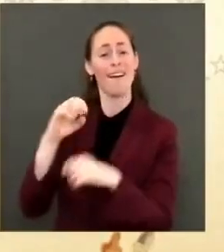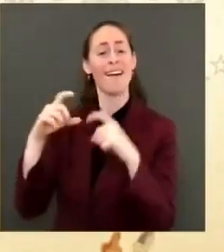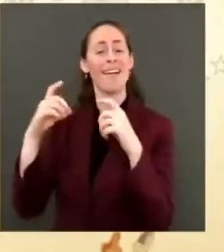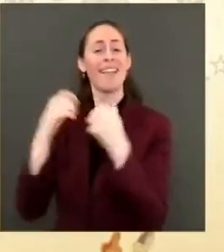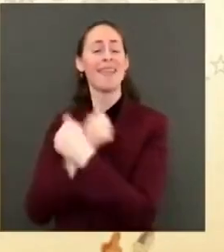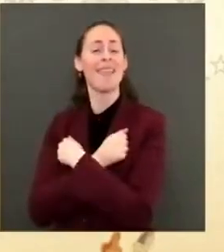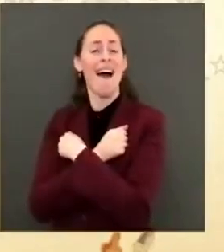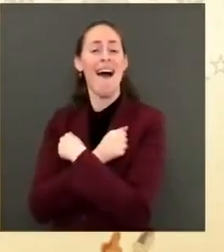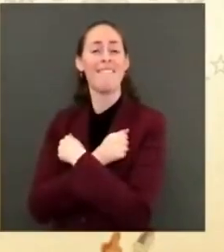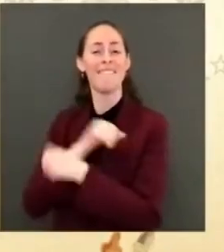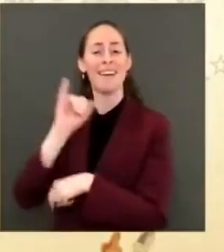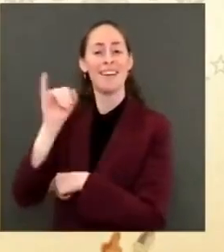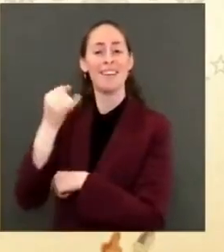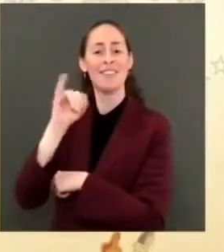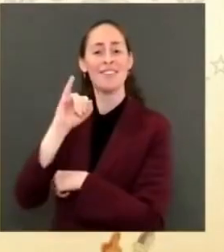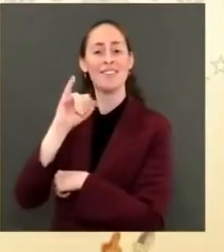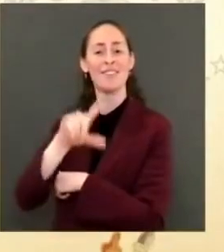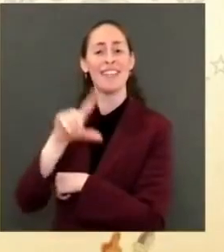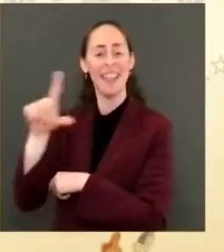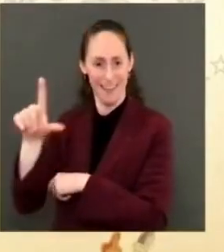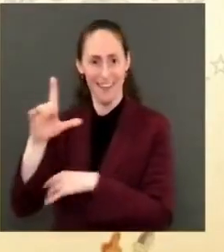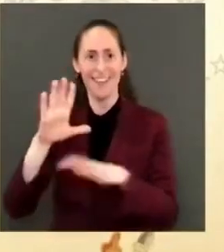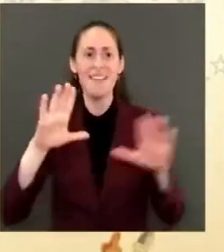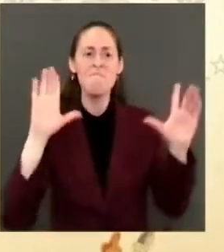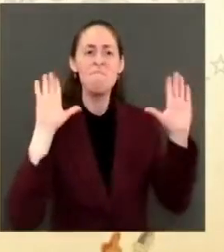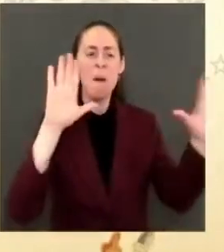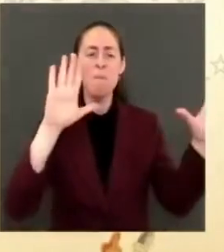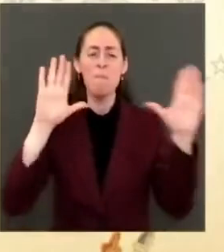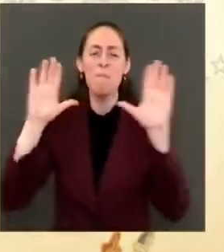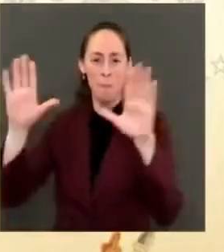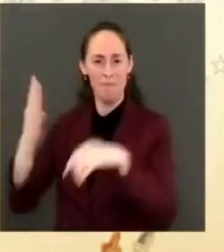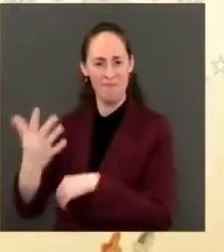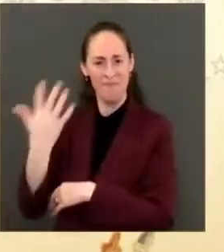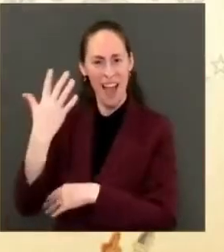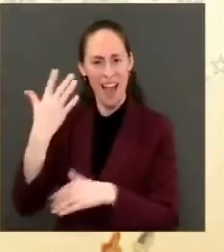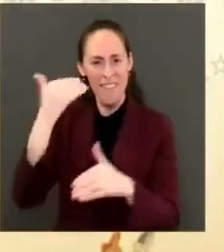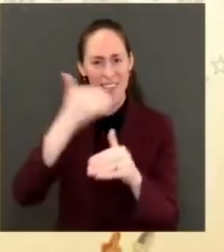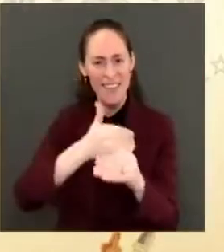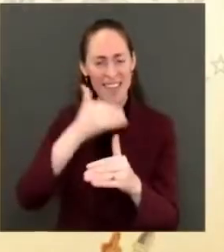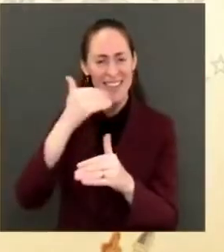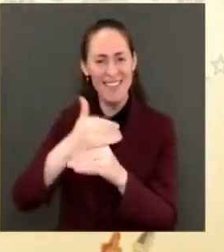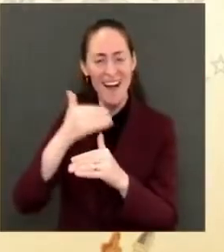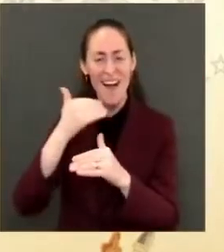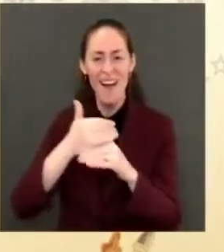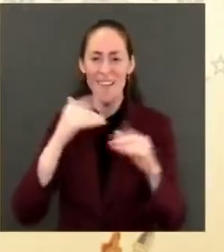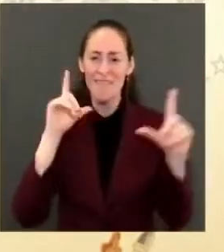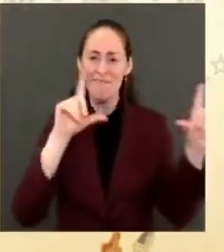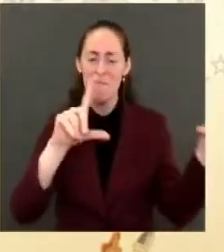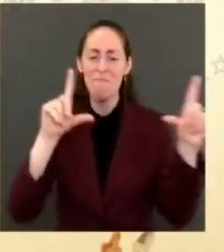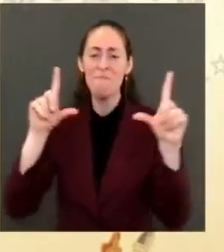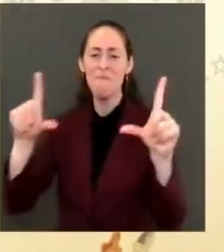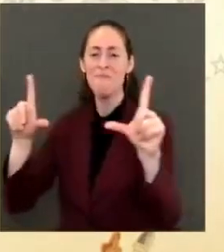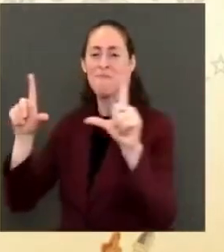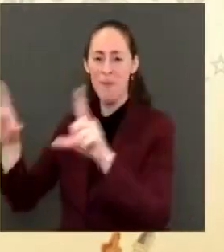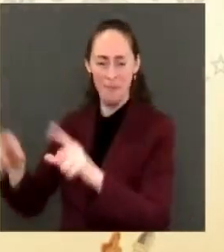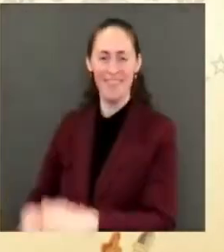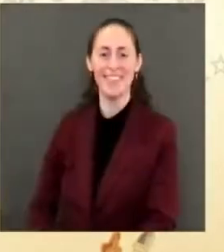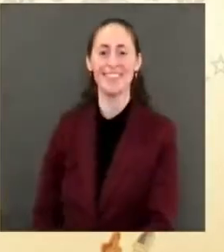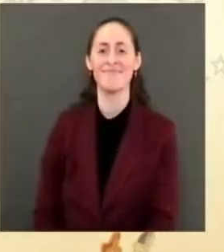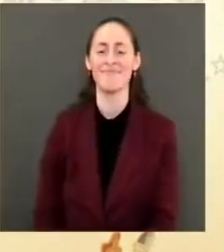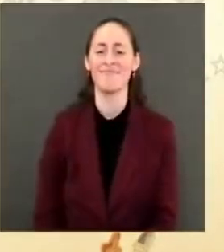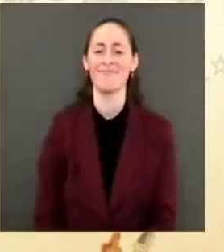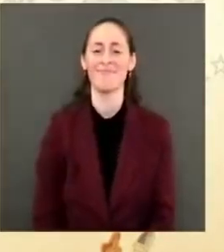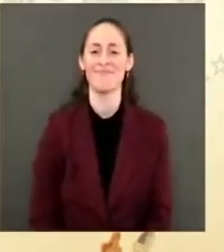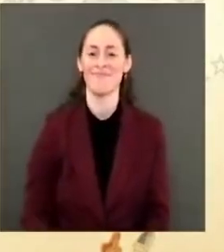and said, would I do Valentine's Day with a, on ABC? I said, OK, and I got